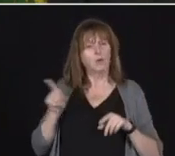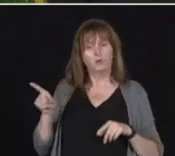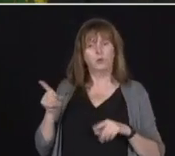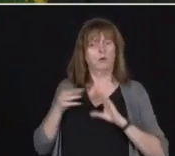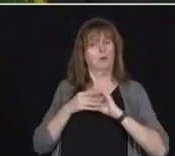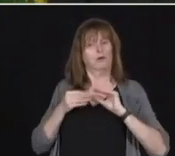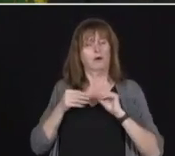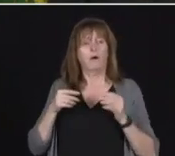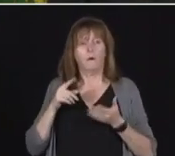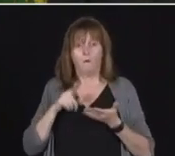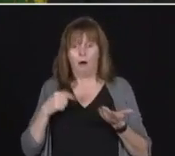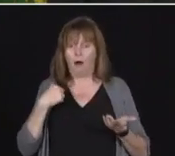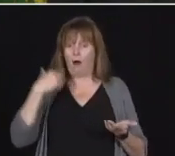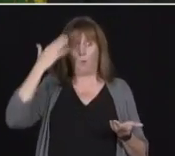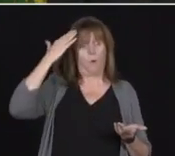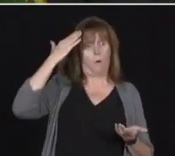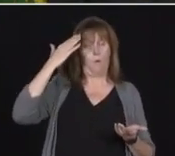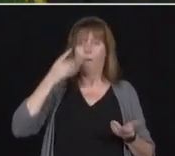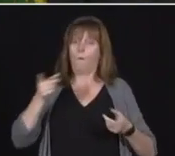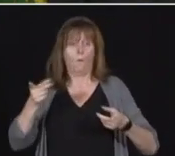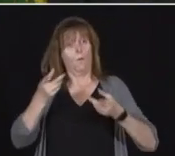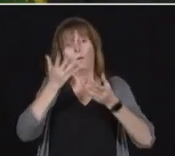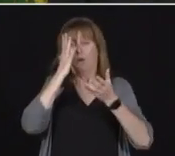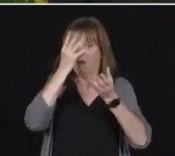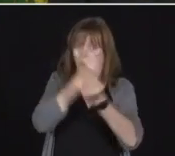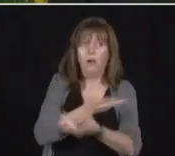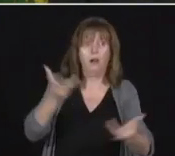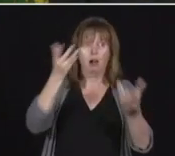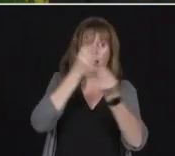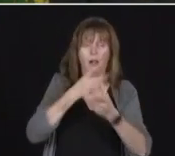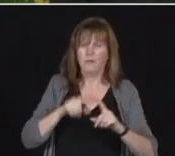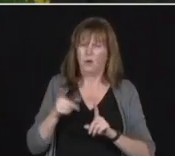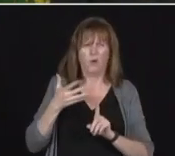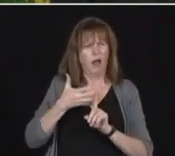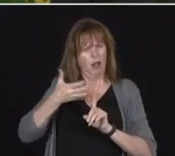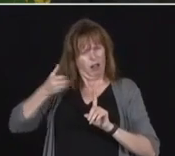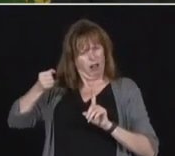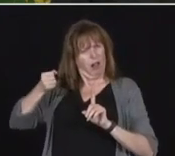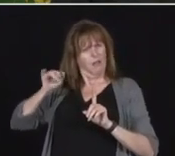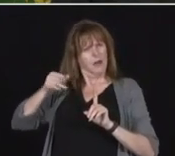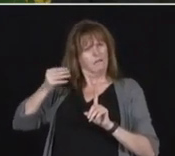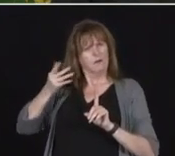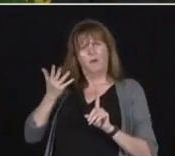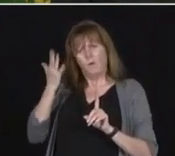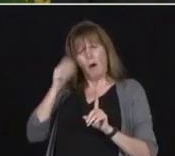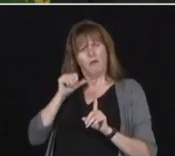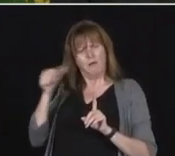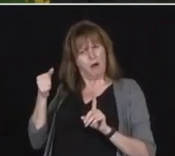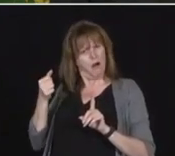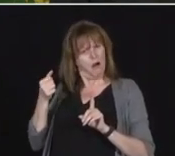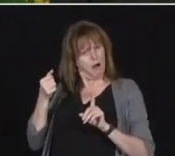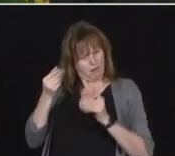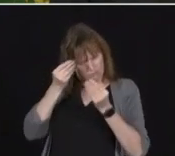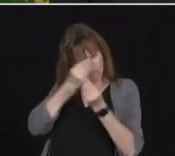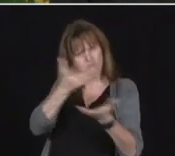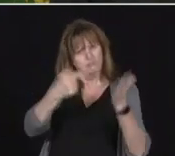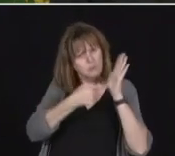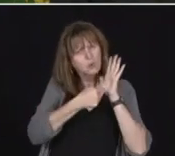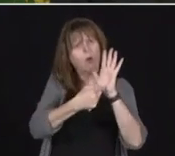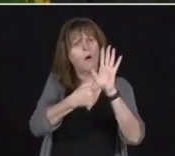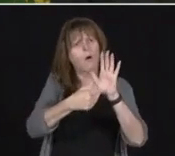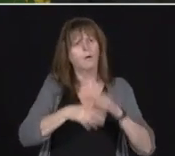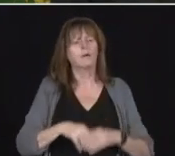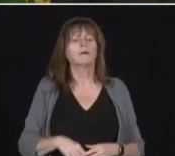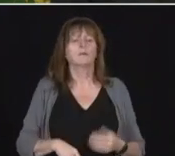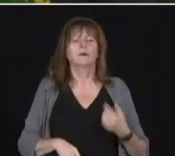of the data that you see, why is this particular piece of data an exception? Why won't you make it public? PREMIER I hand it over to the Minister of